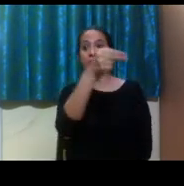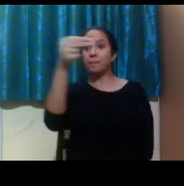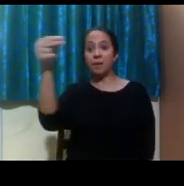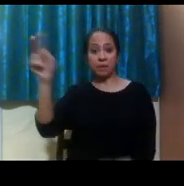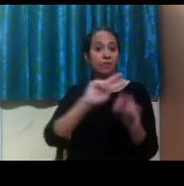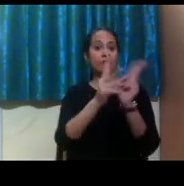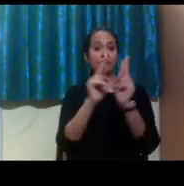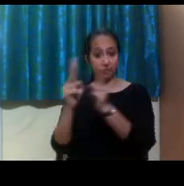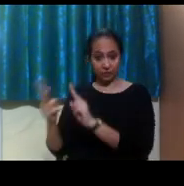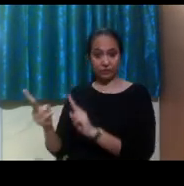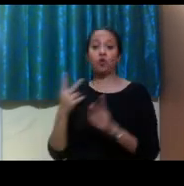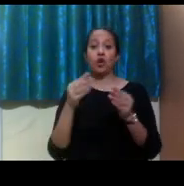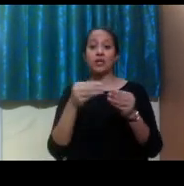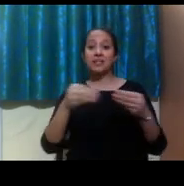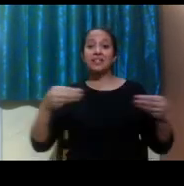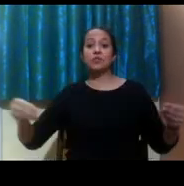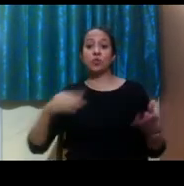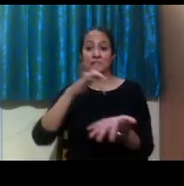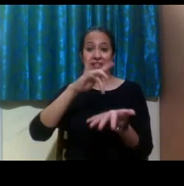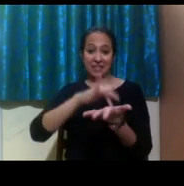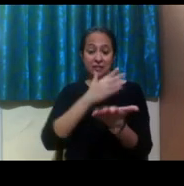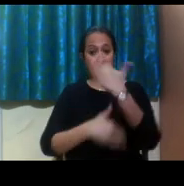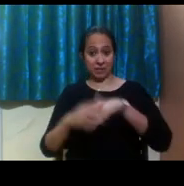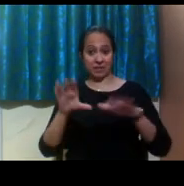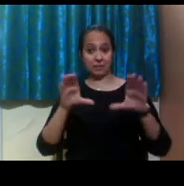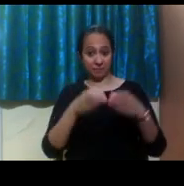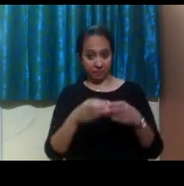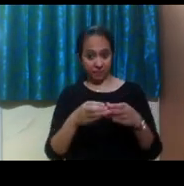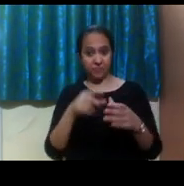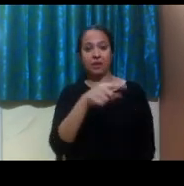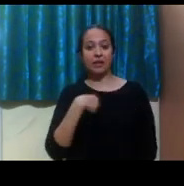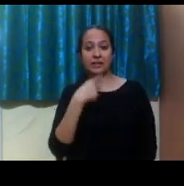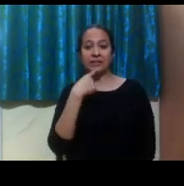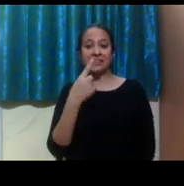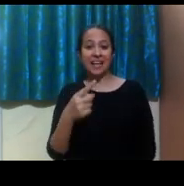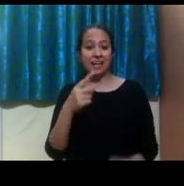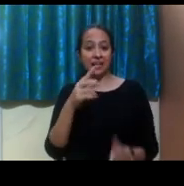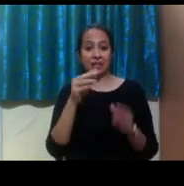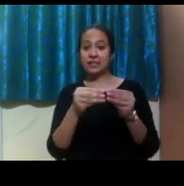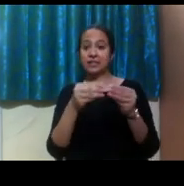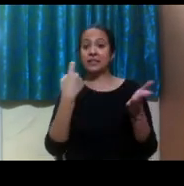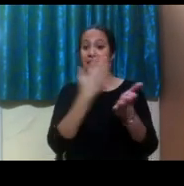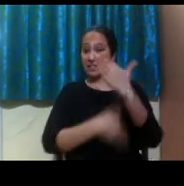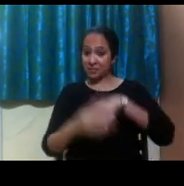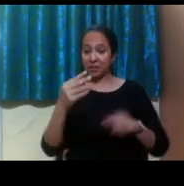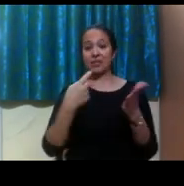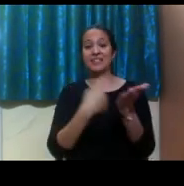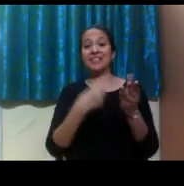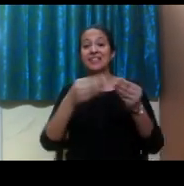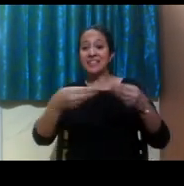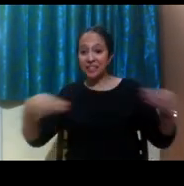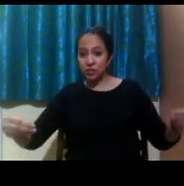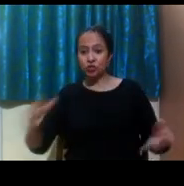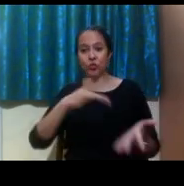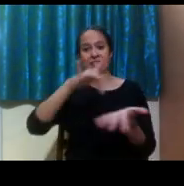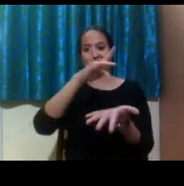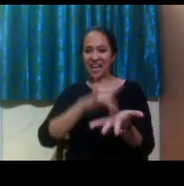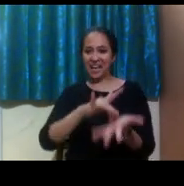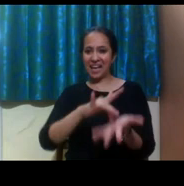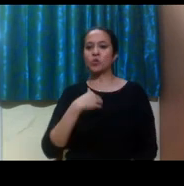Disability Resource Center. For today's presentation, I'm calling us the Disability Resource Center because that's what we're called. So that's just the easiest for me.